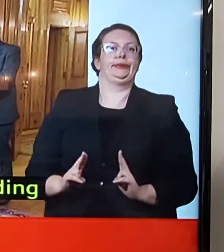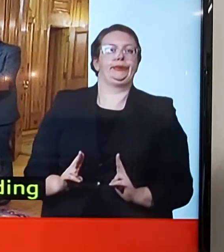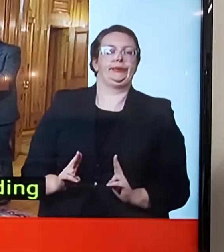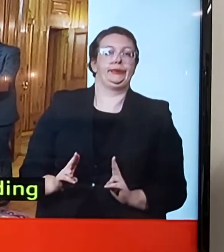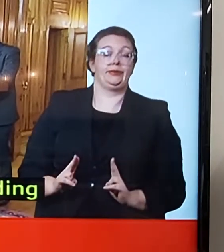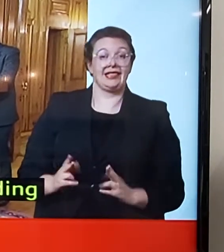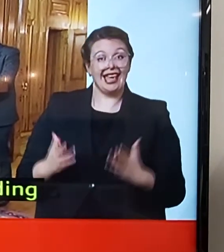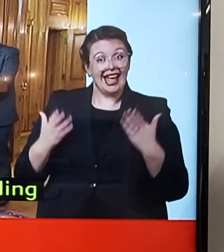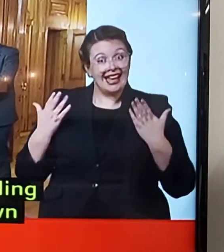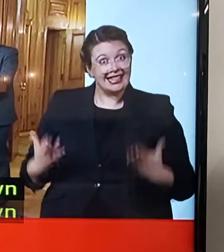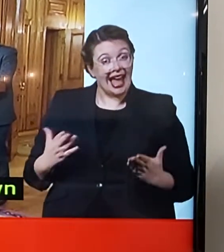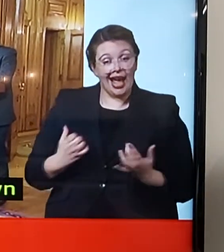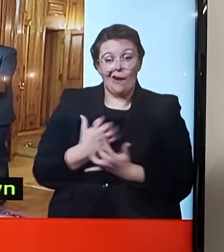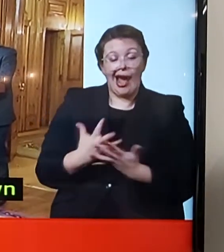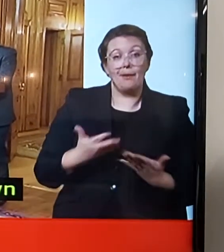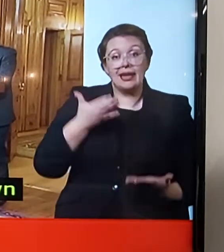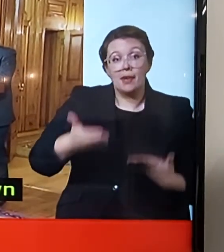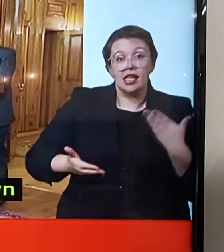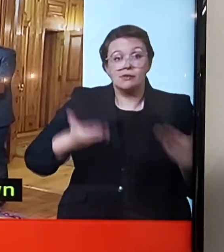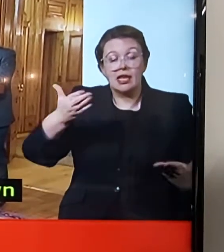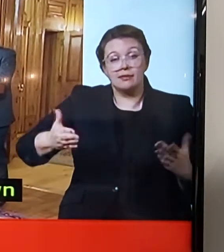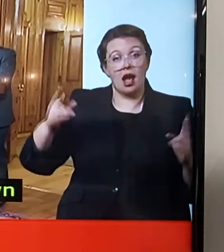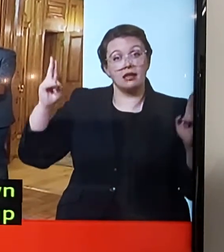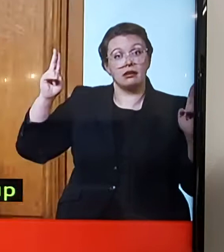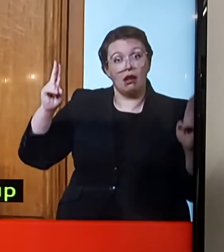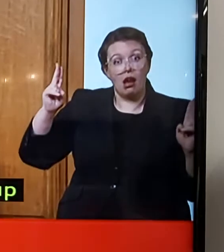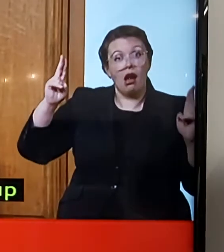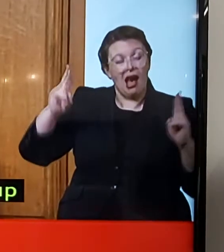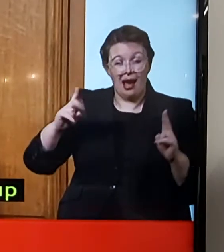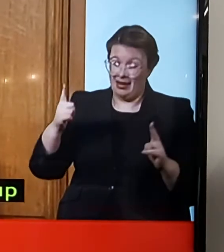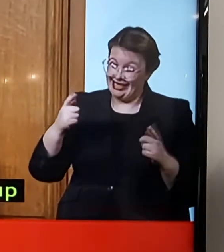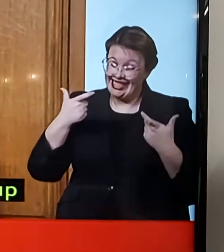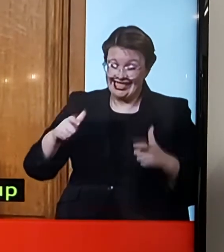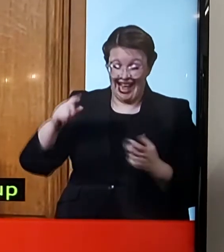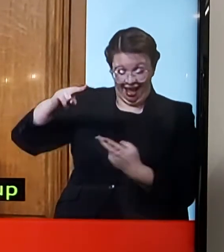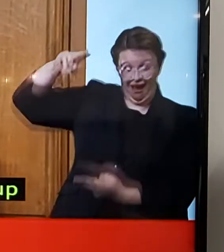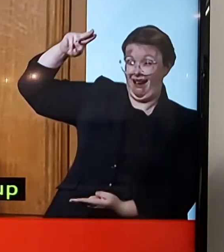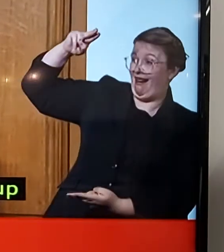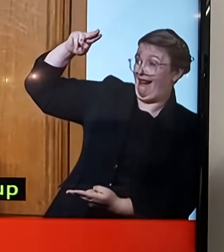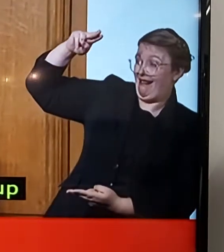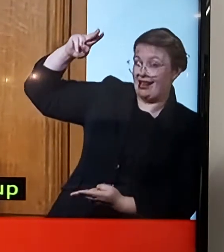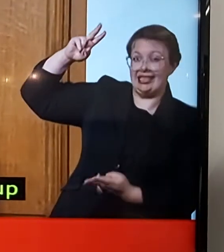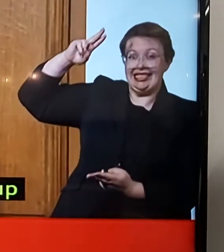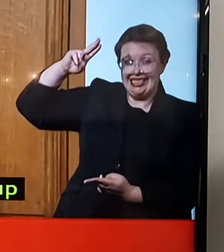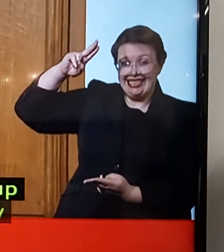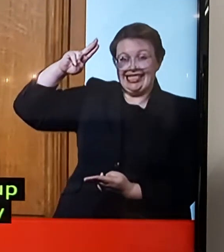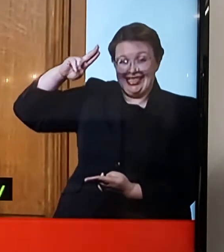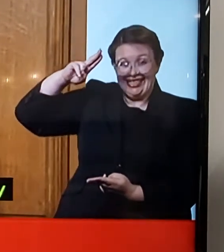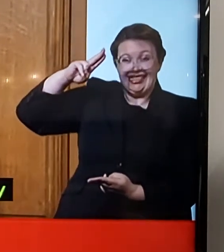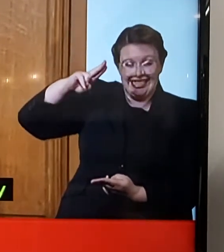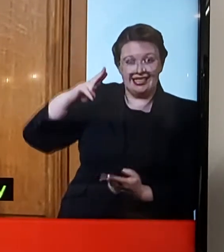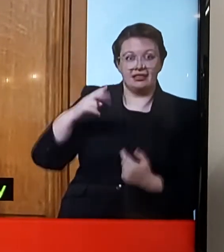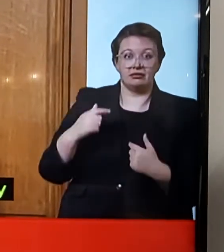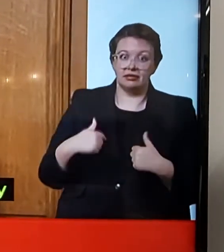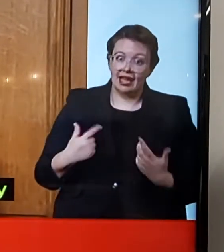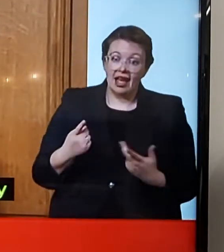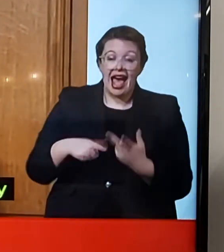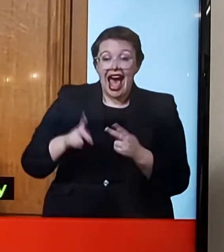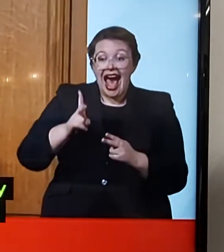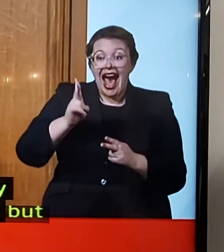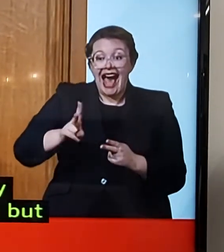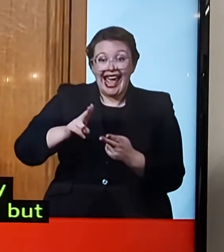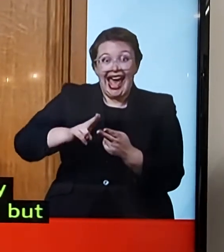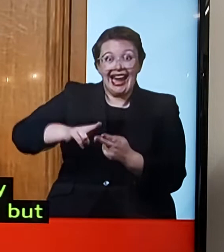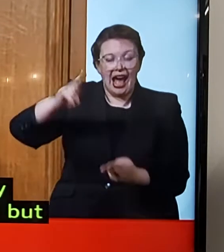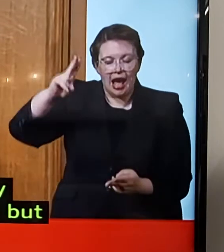Now the rates are now coming down, but they're still incredibly high, and if we were to start to take off again from the very high levels we are at the moment, the